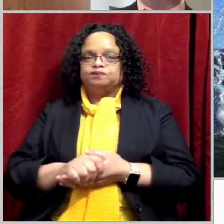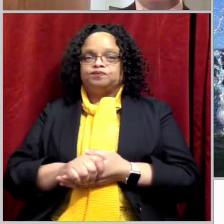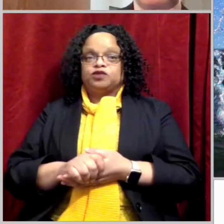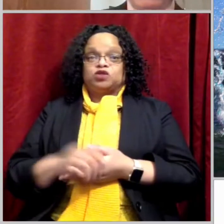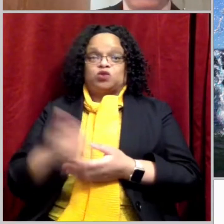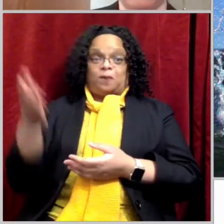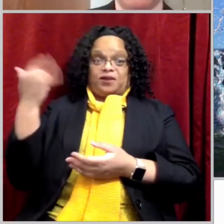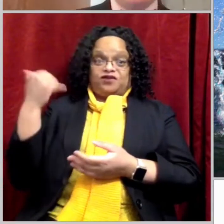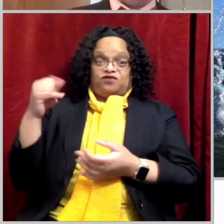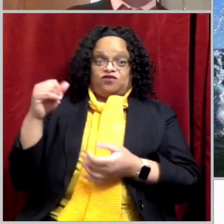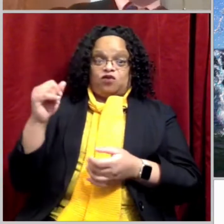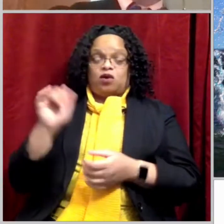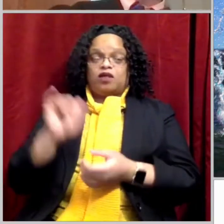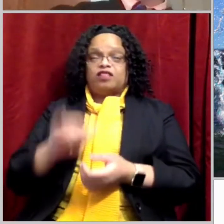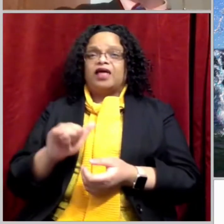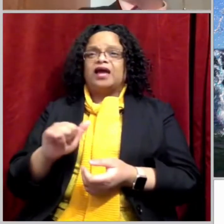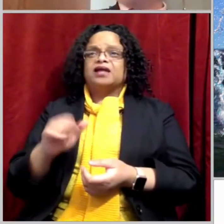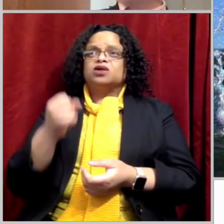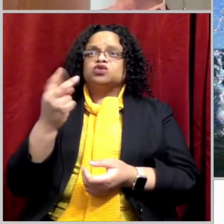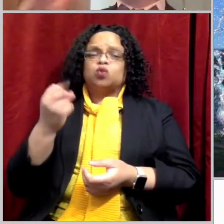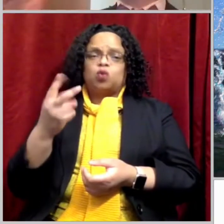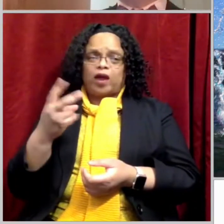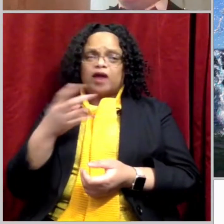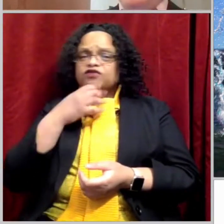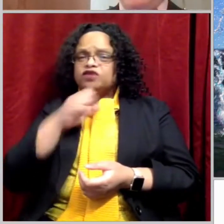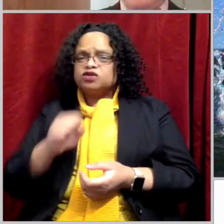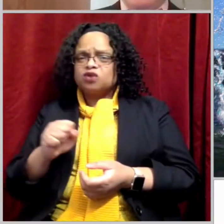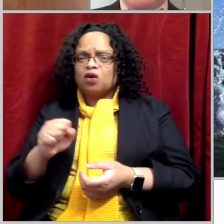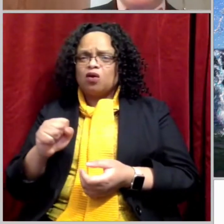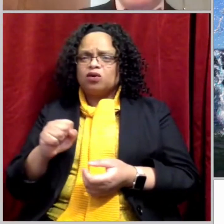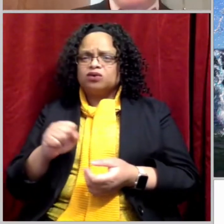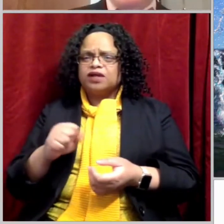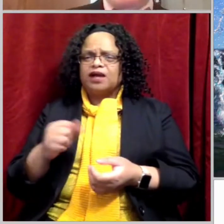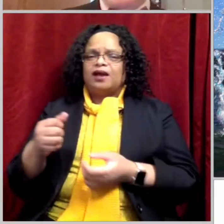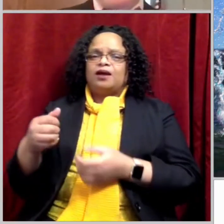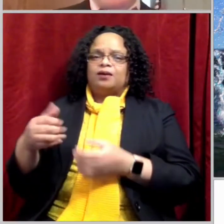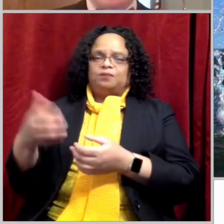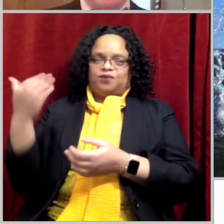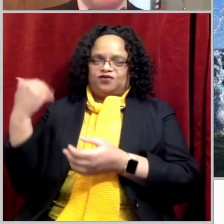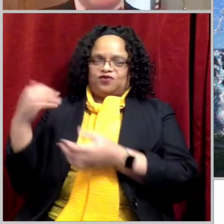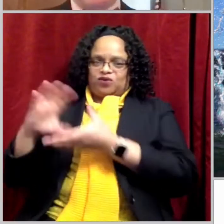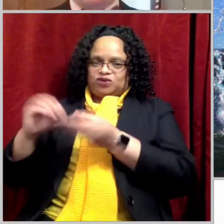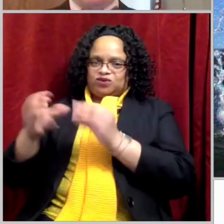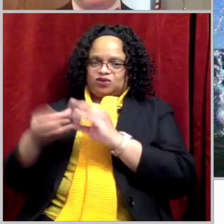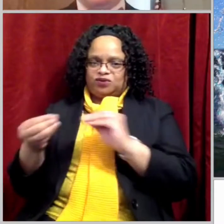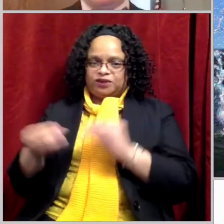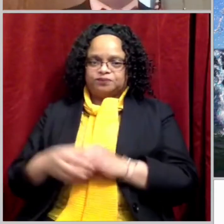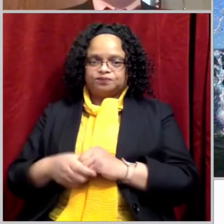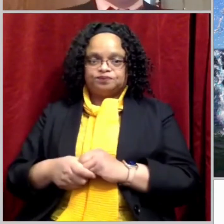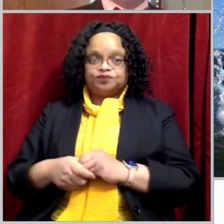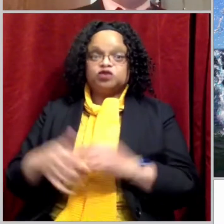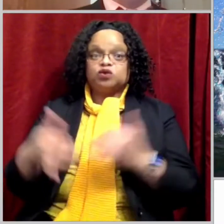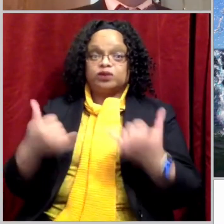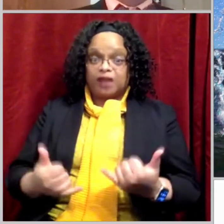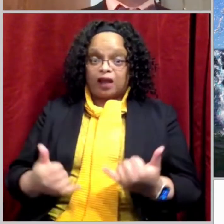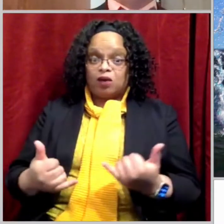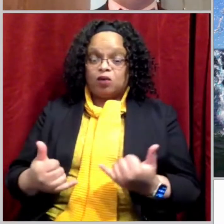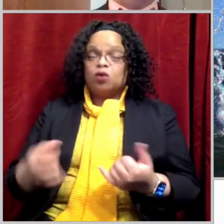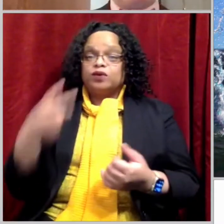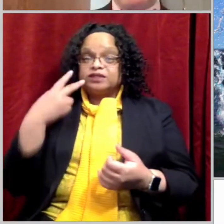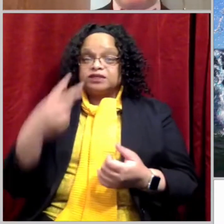and that was Luke. Now we jump all the way until he is 30 years old. And why